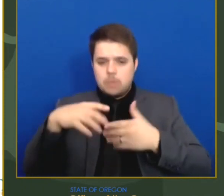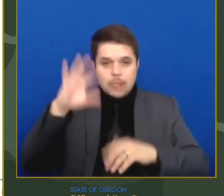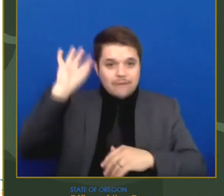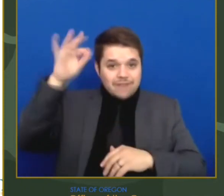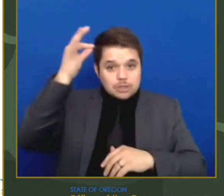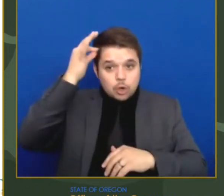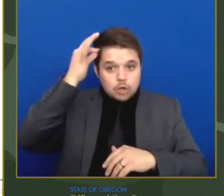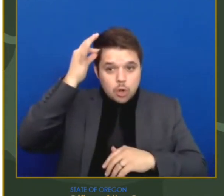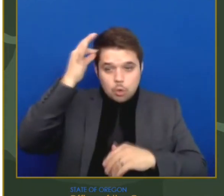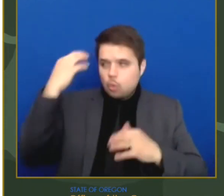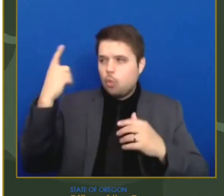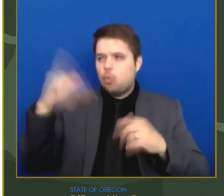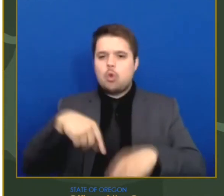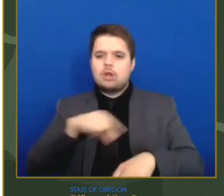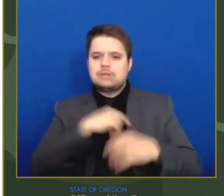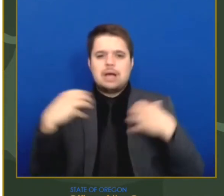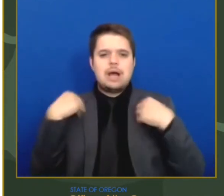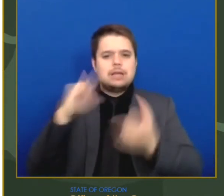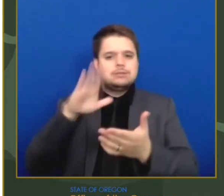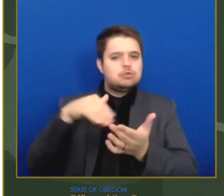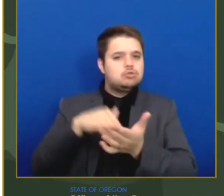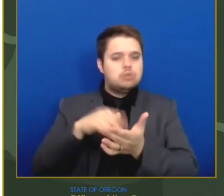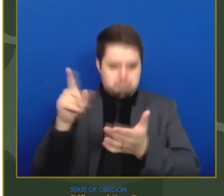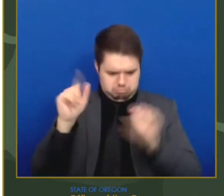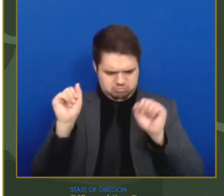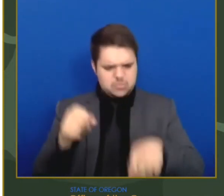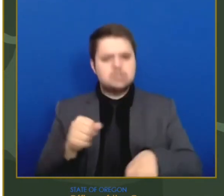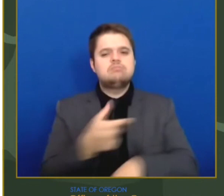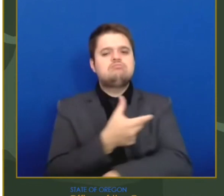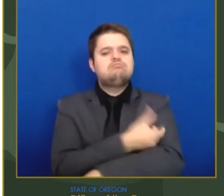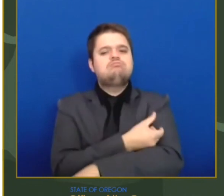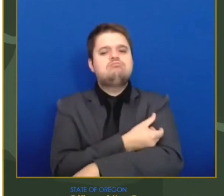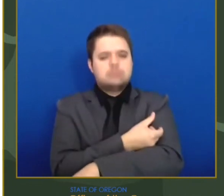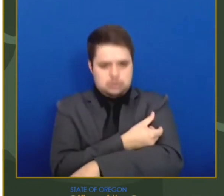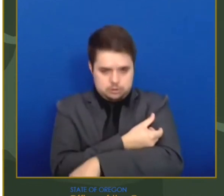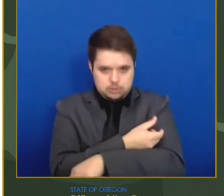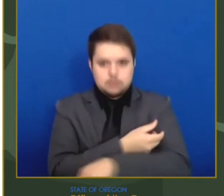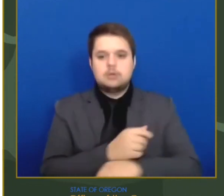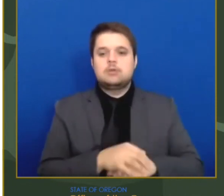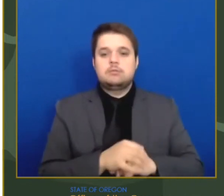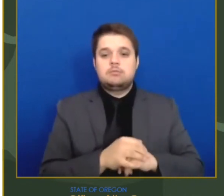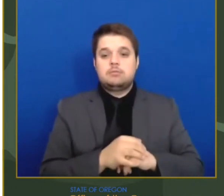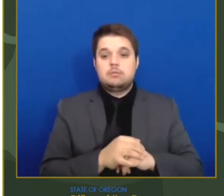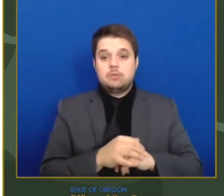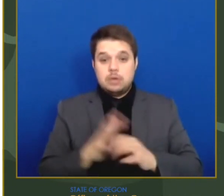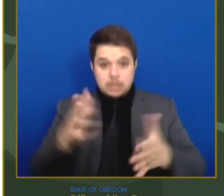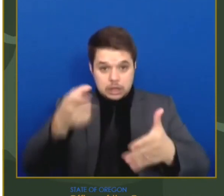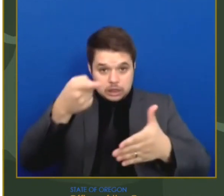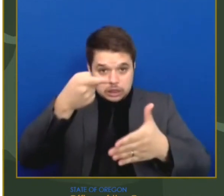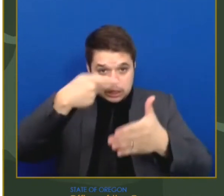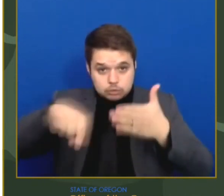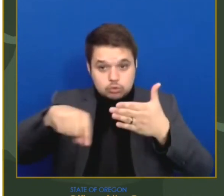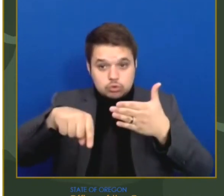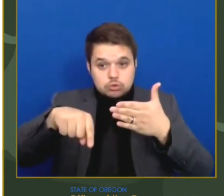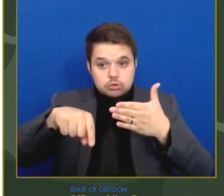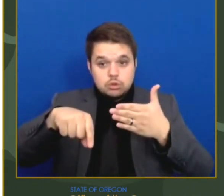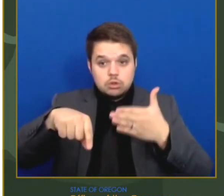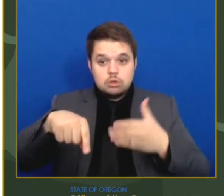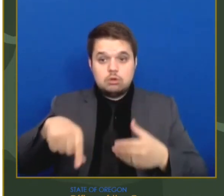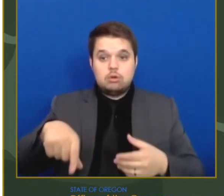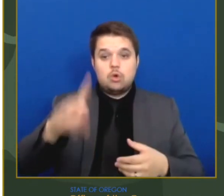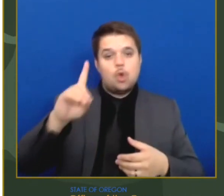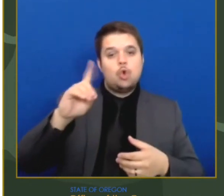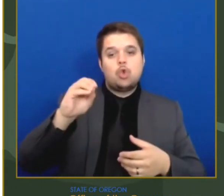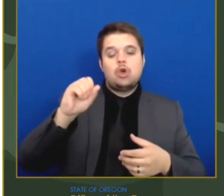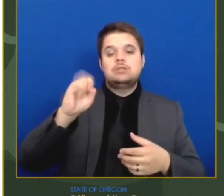slide four, please. Starting the week of March 15, we'll increase our dose allocations to FQHCs by 4,500